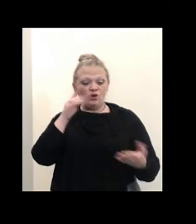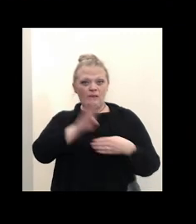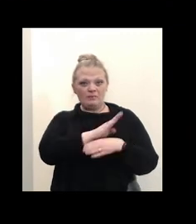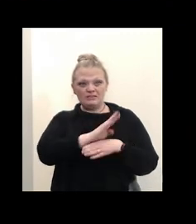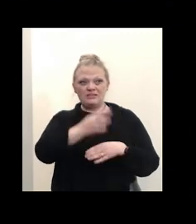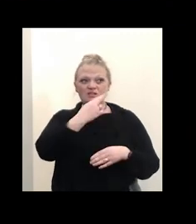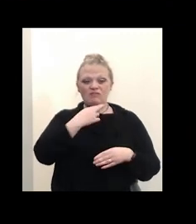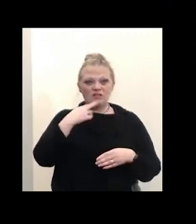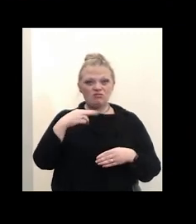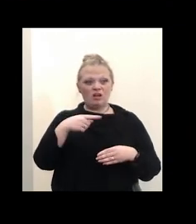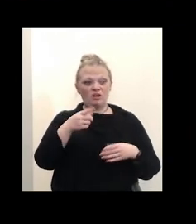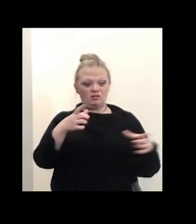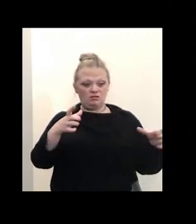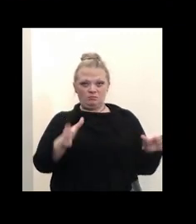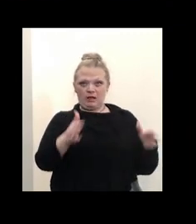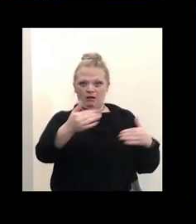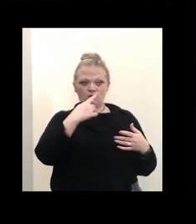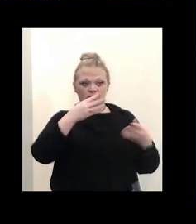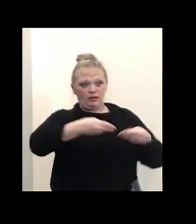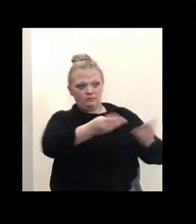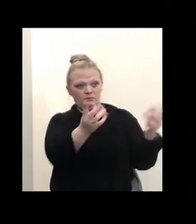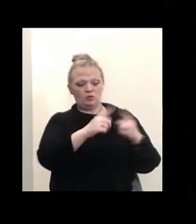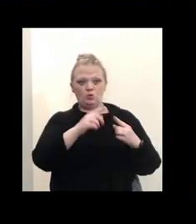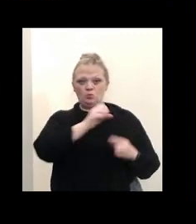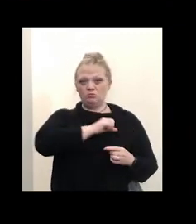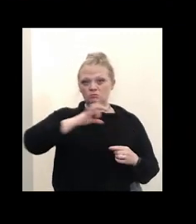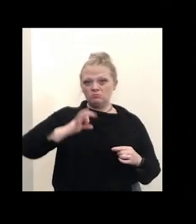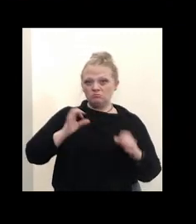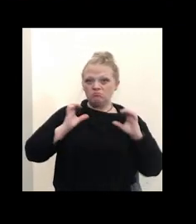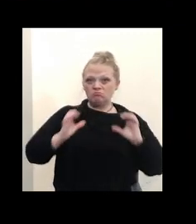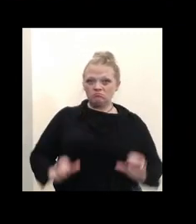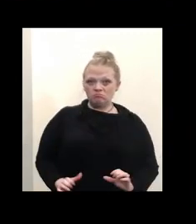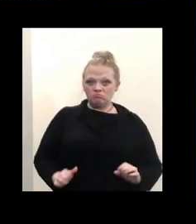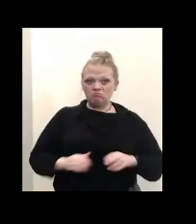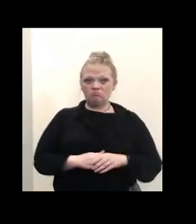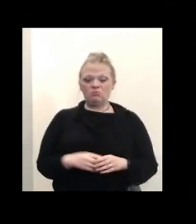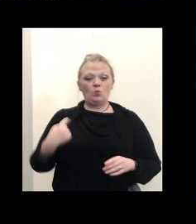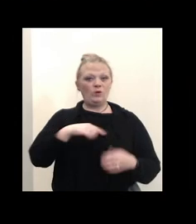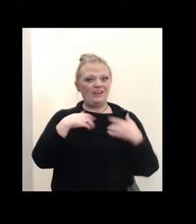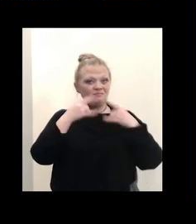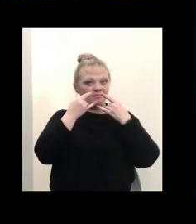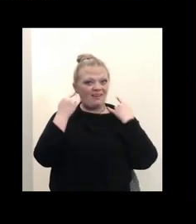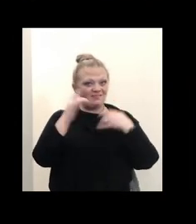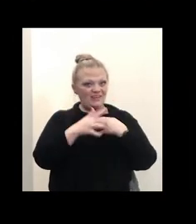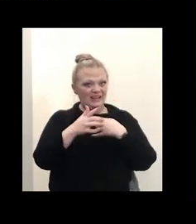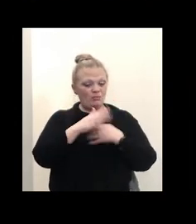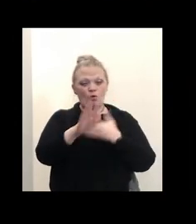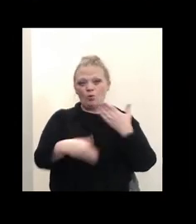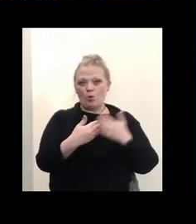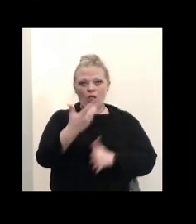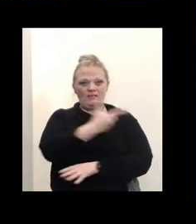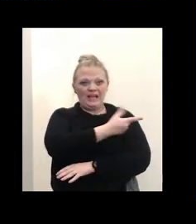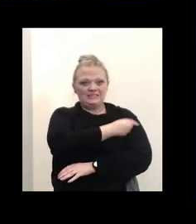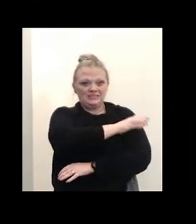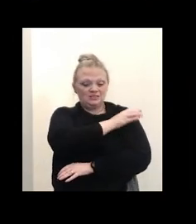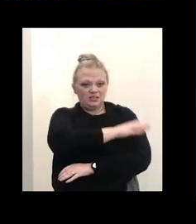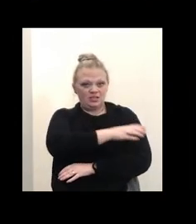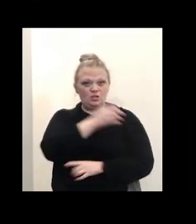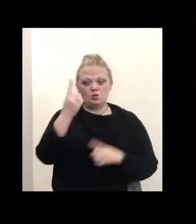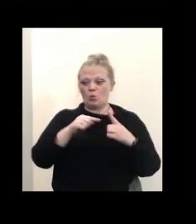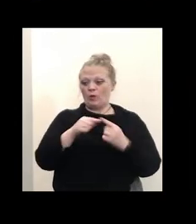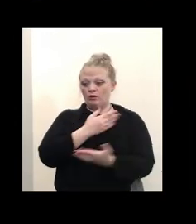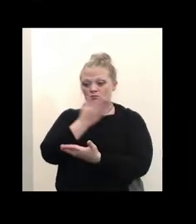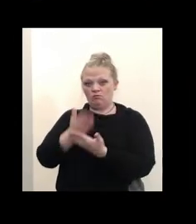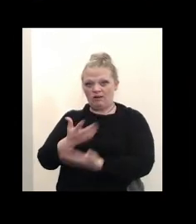to distribute to their employees and patrons. We have masks available at all our vaccine clinics. So when you come in to get vaccinated,